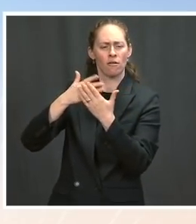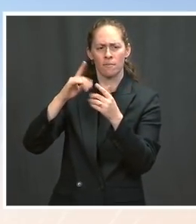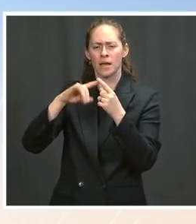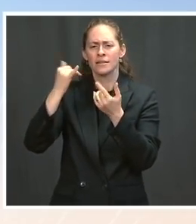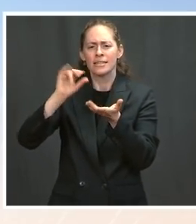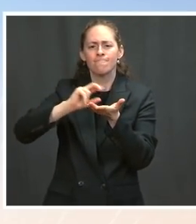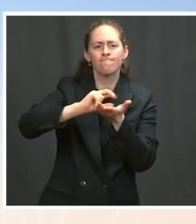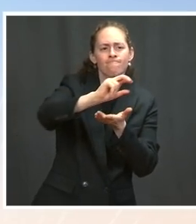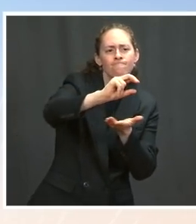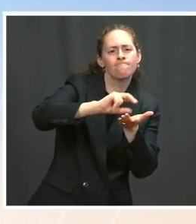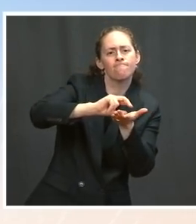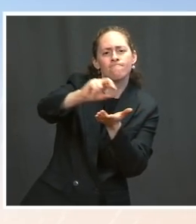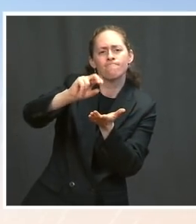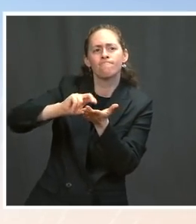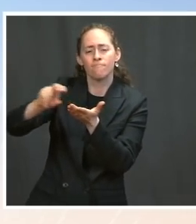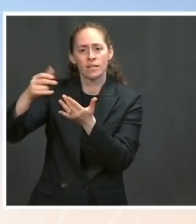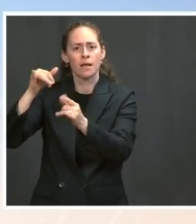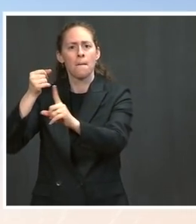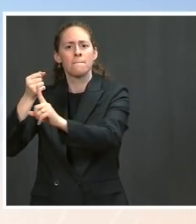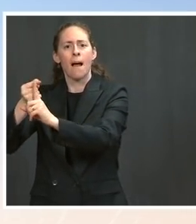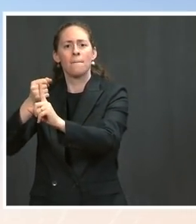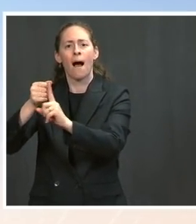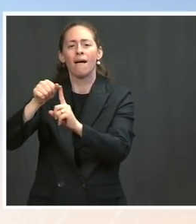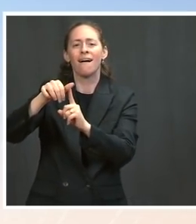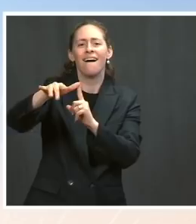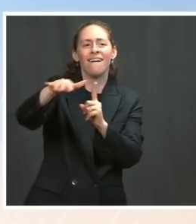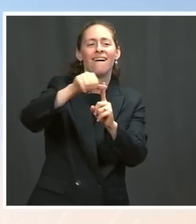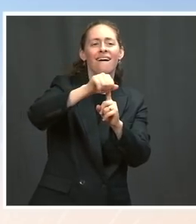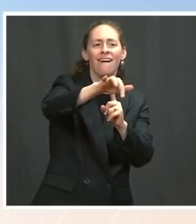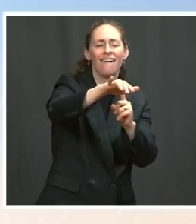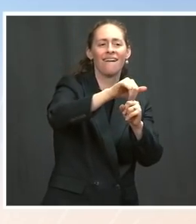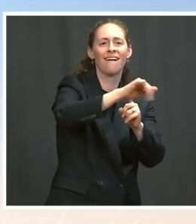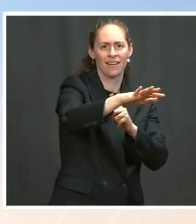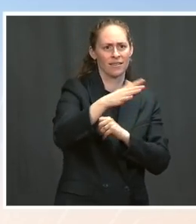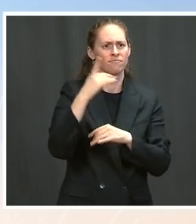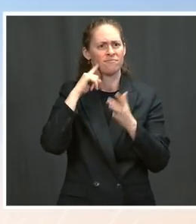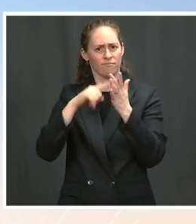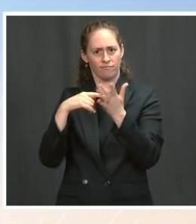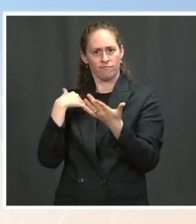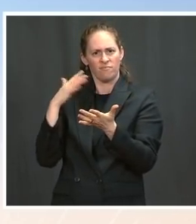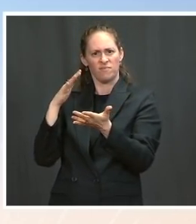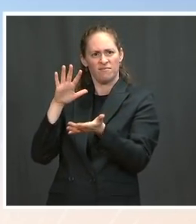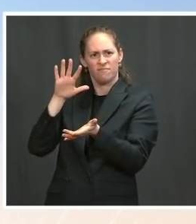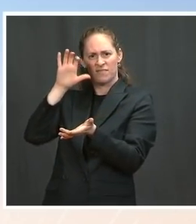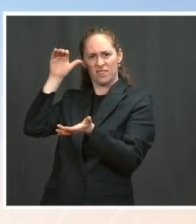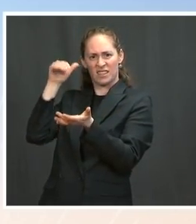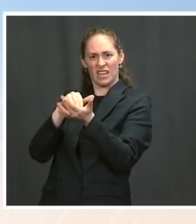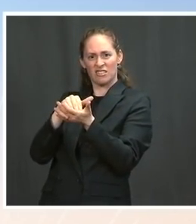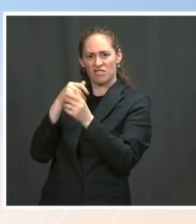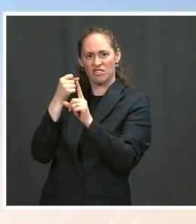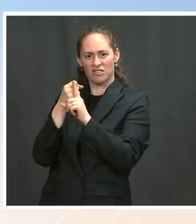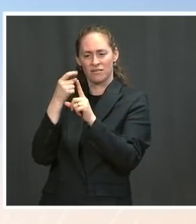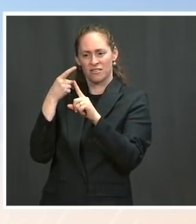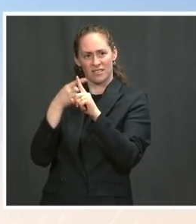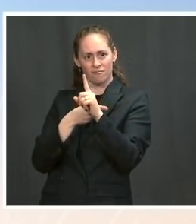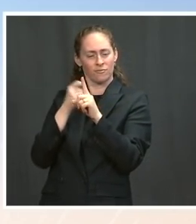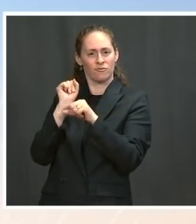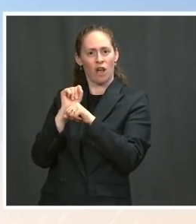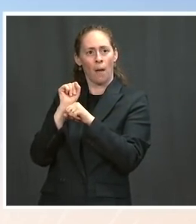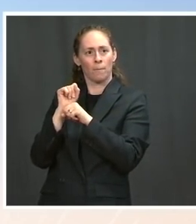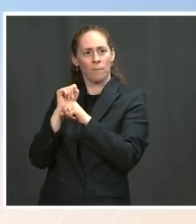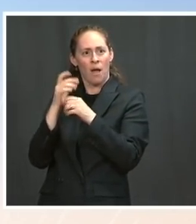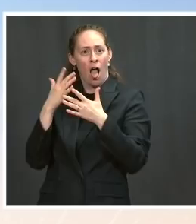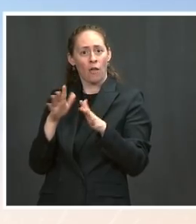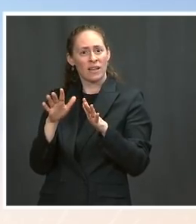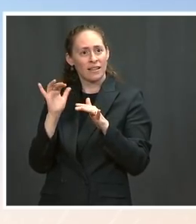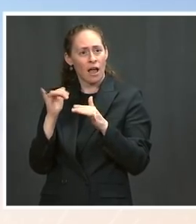We've created about an average of 500,000 jobs a month over the last three months. That's in stark contrast to about